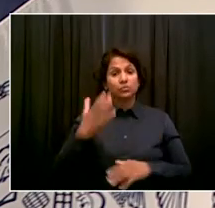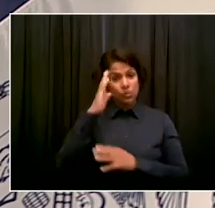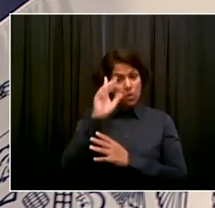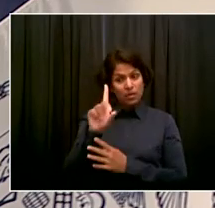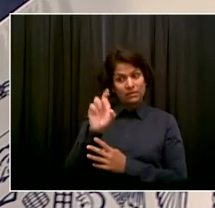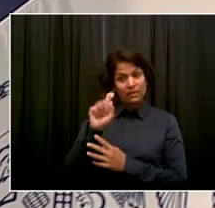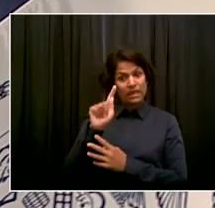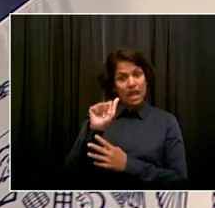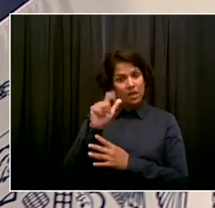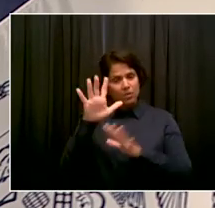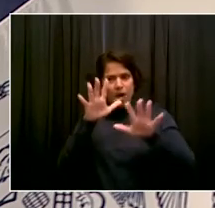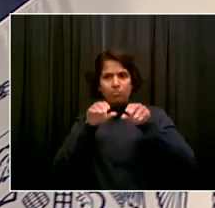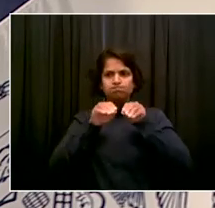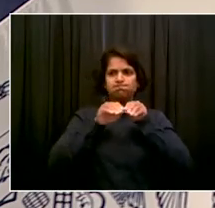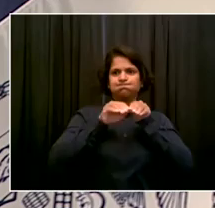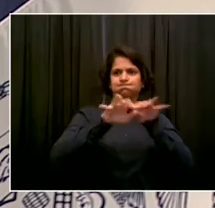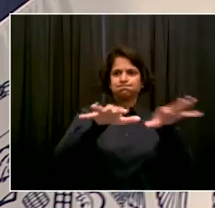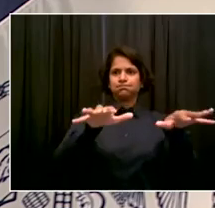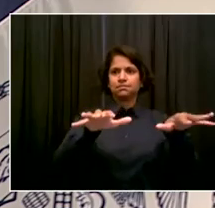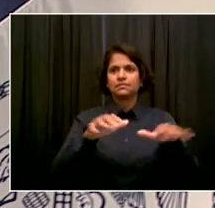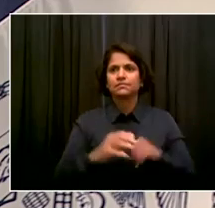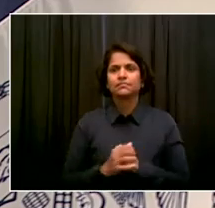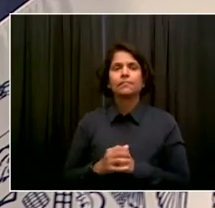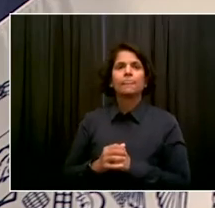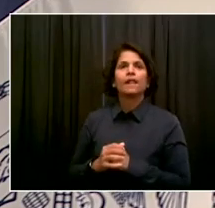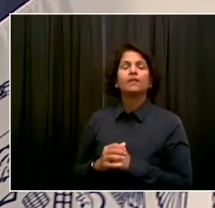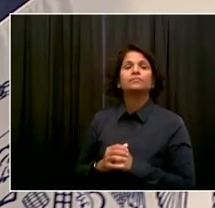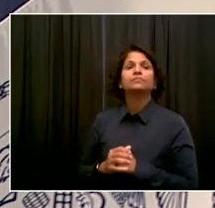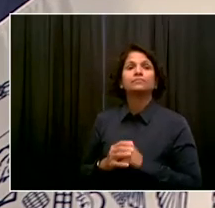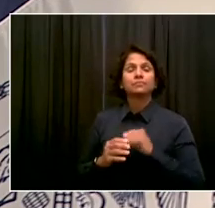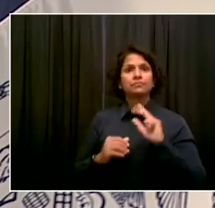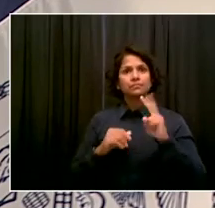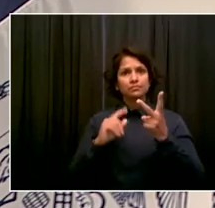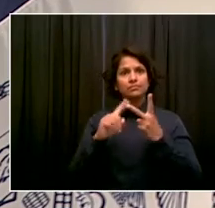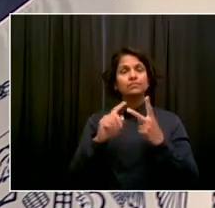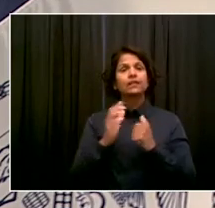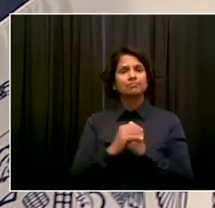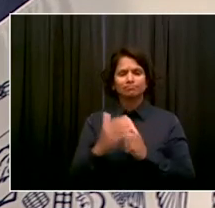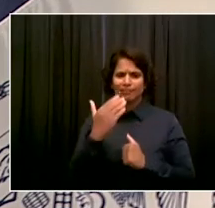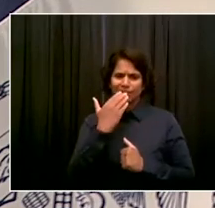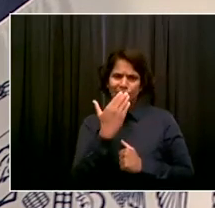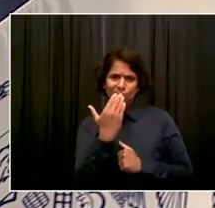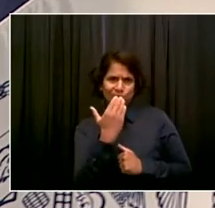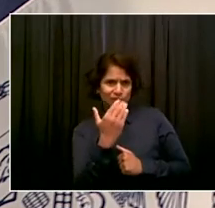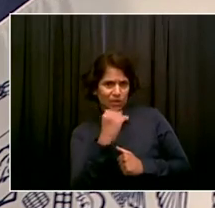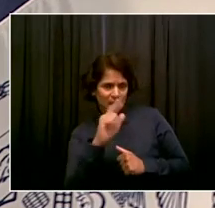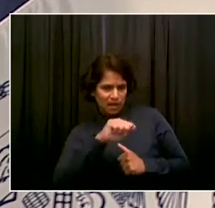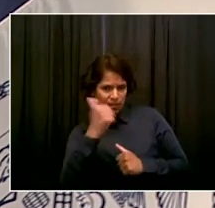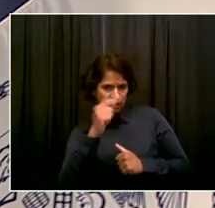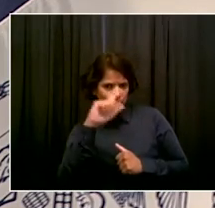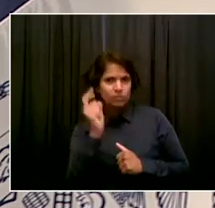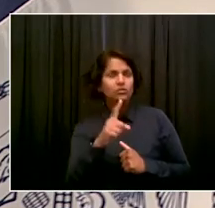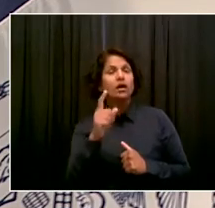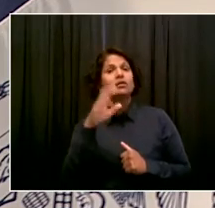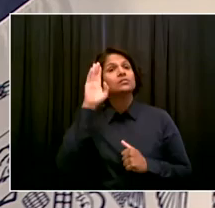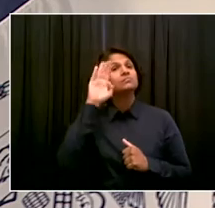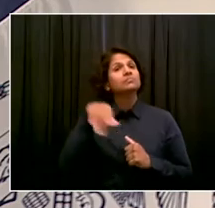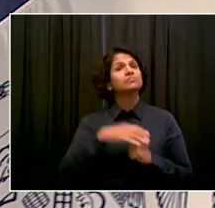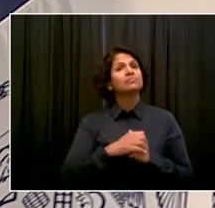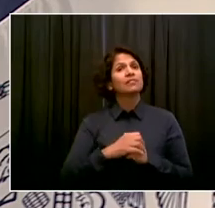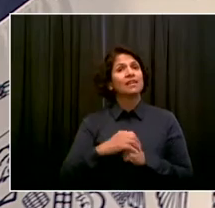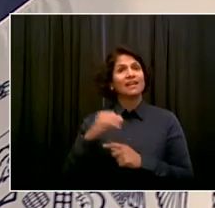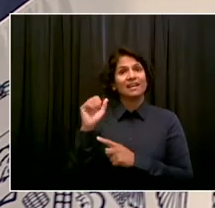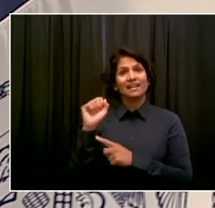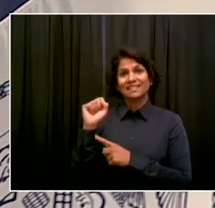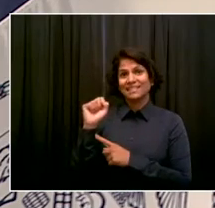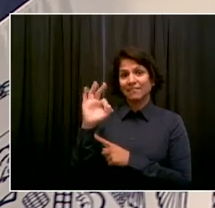we saw a report from our sister station, actually, in San Francisco, reporting that San Francisco General Hospital is going to start